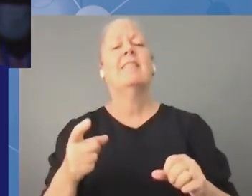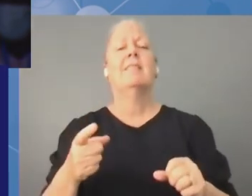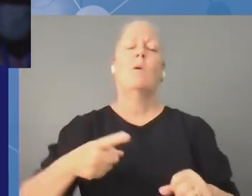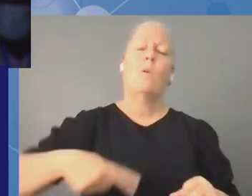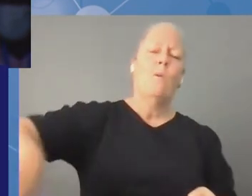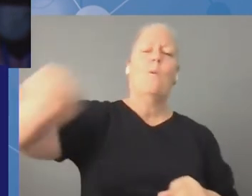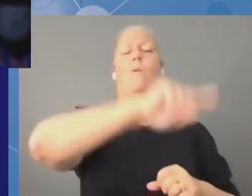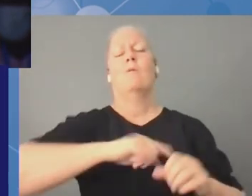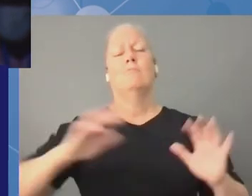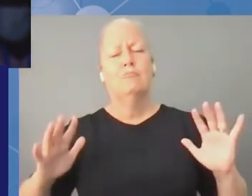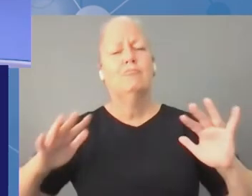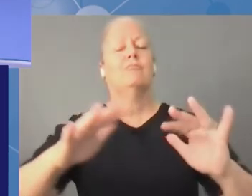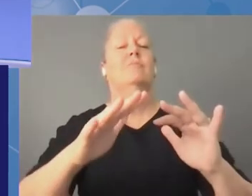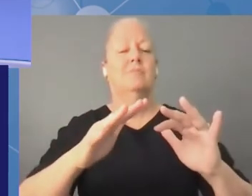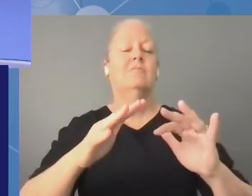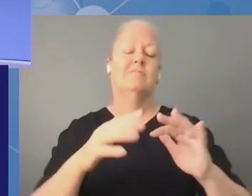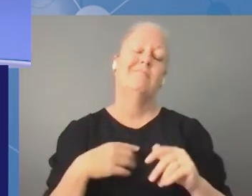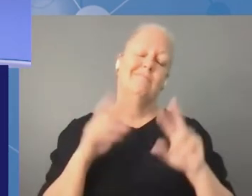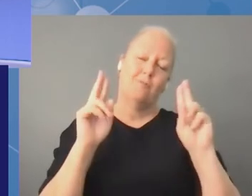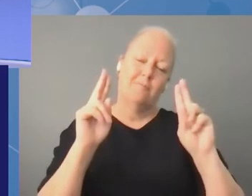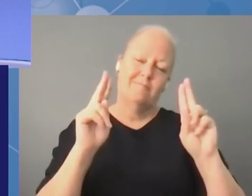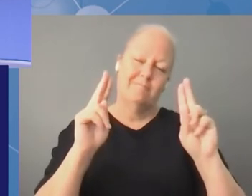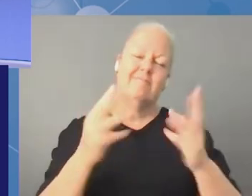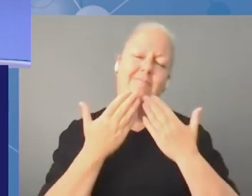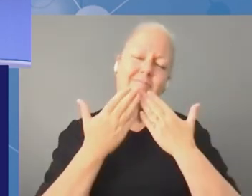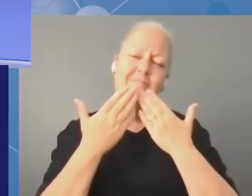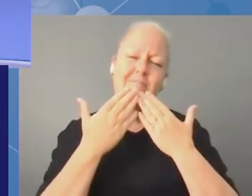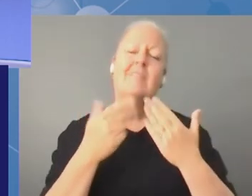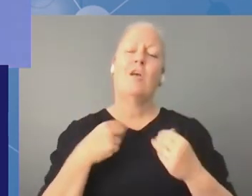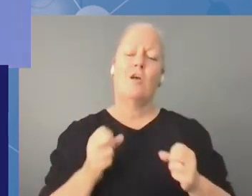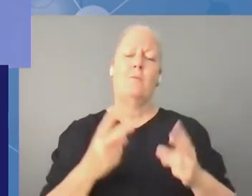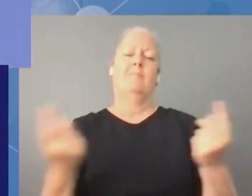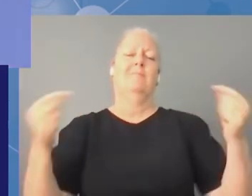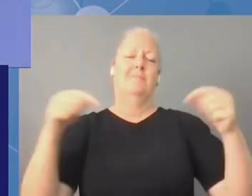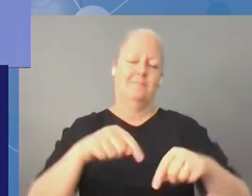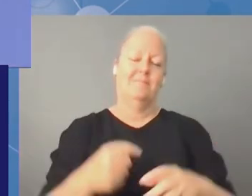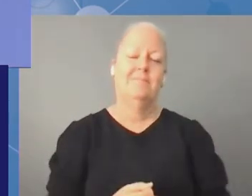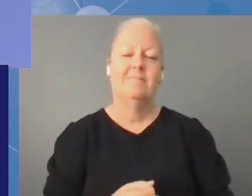zero so thank you very much for the opportunity uh thank you good